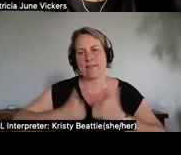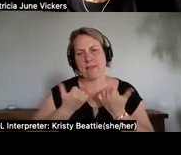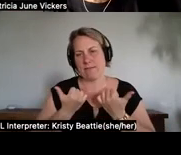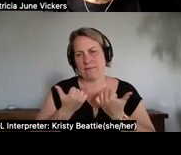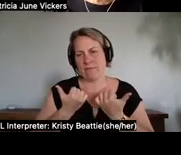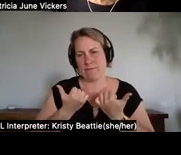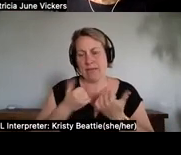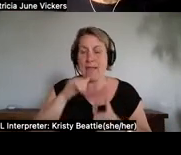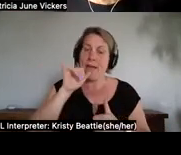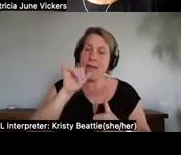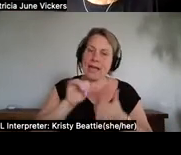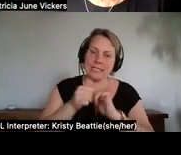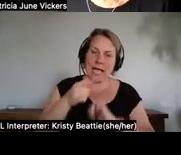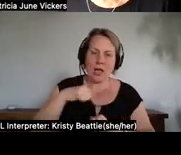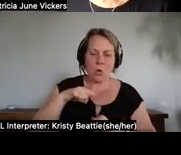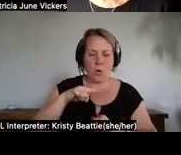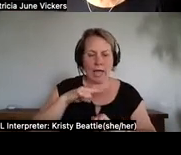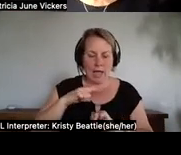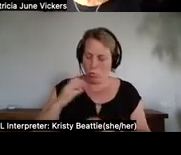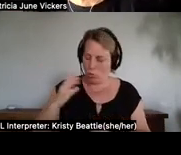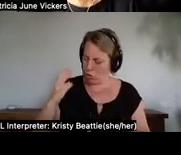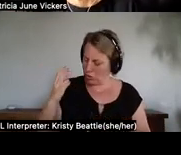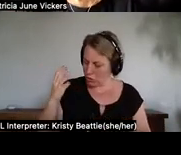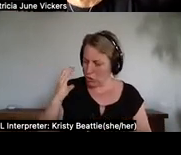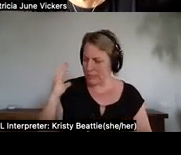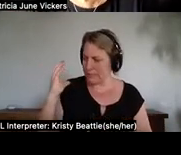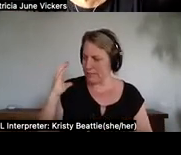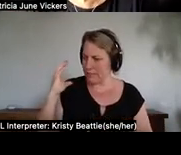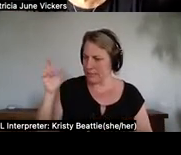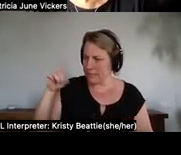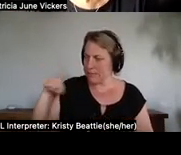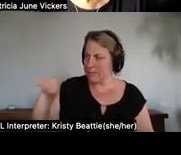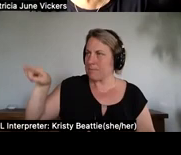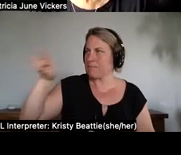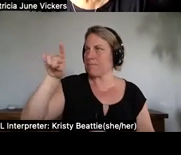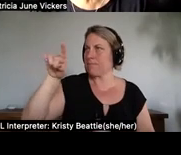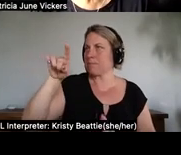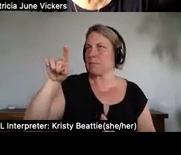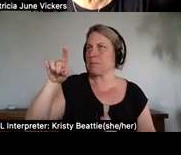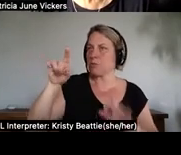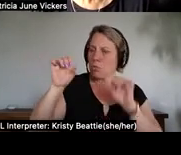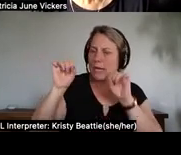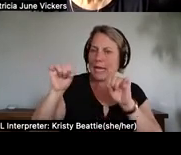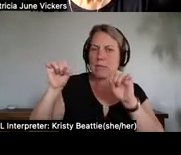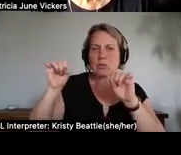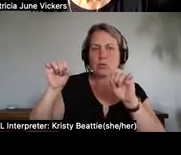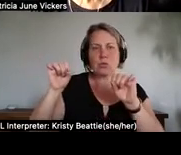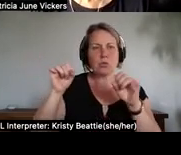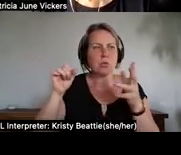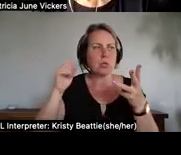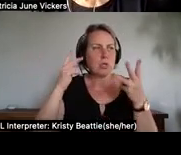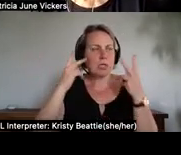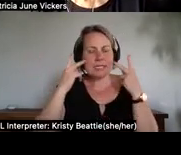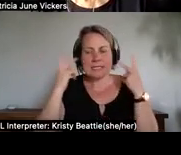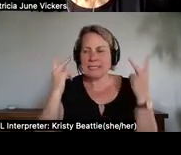the chiefs were able to to see that a